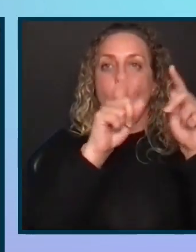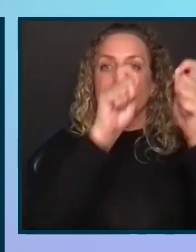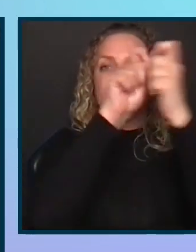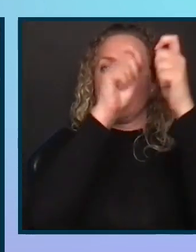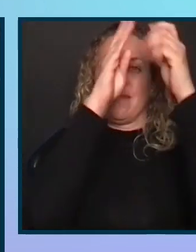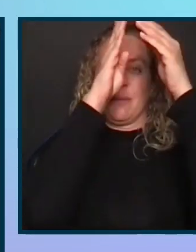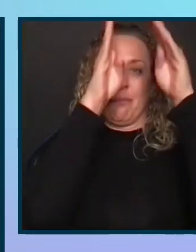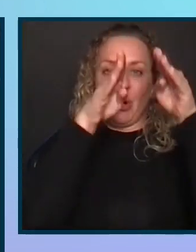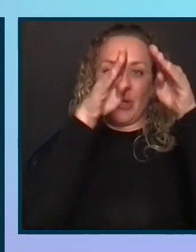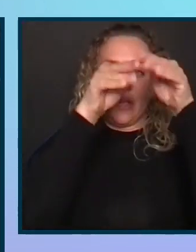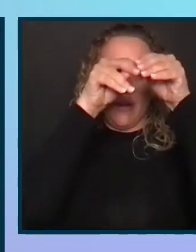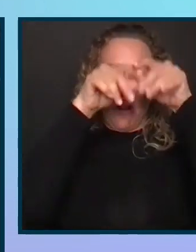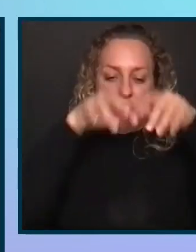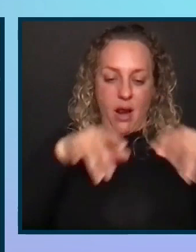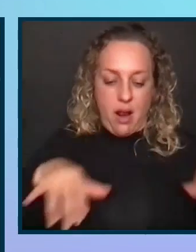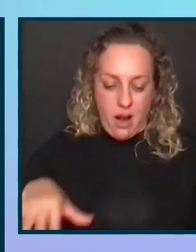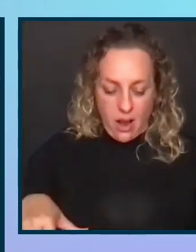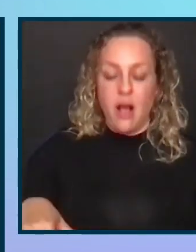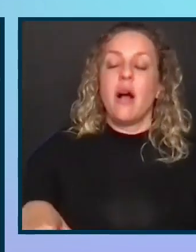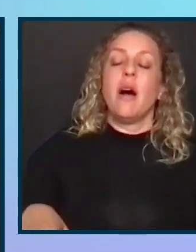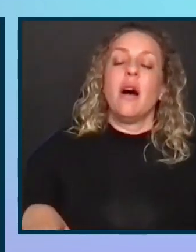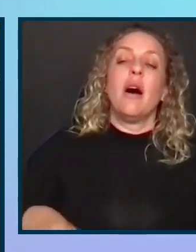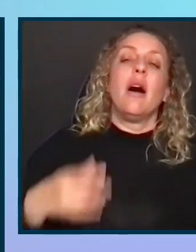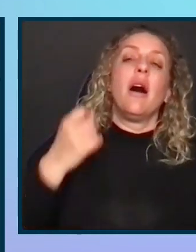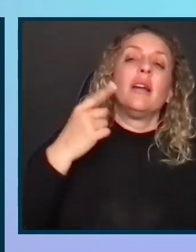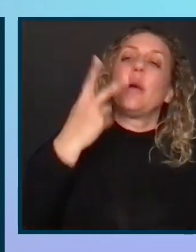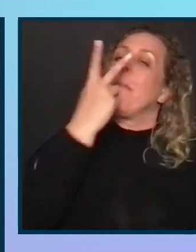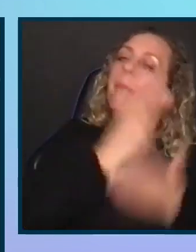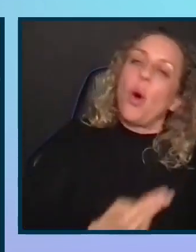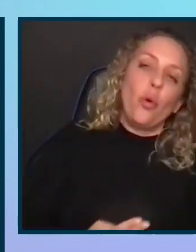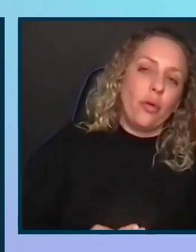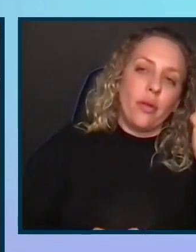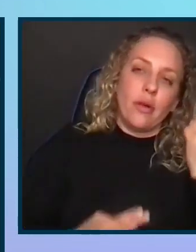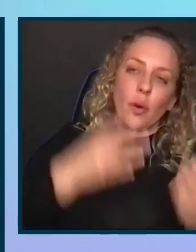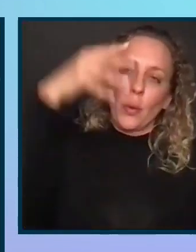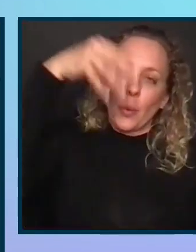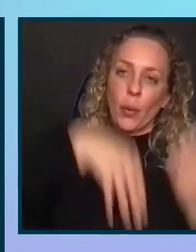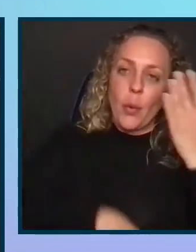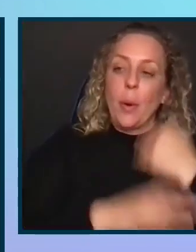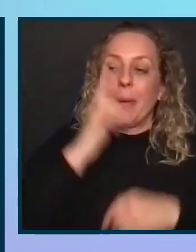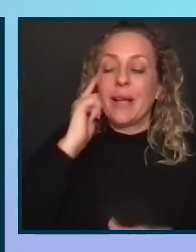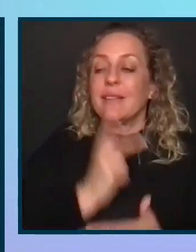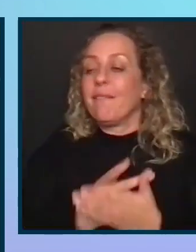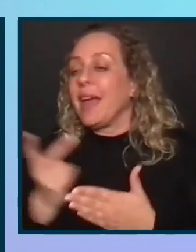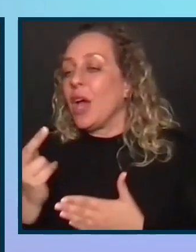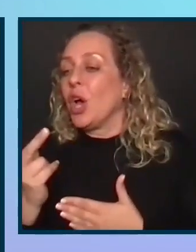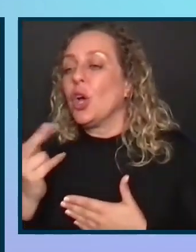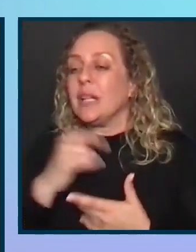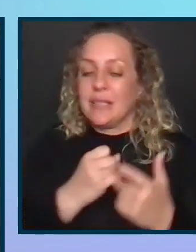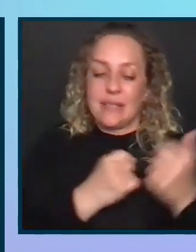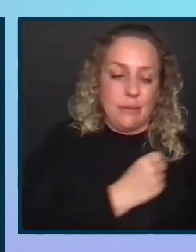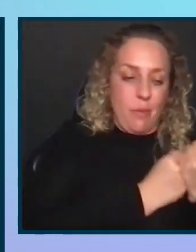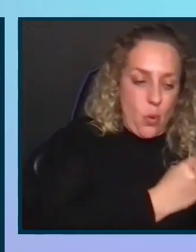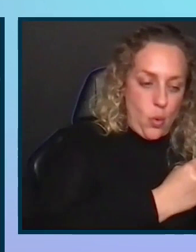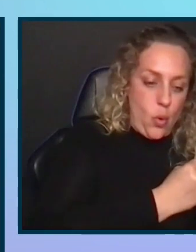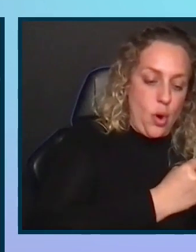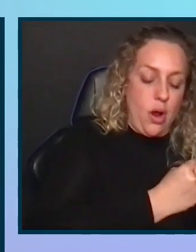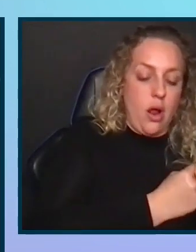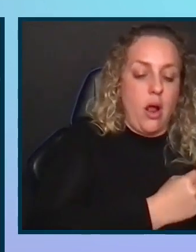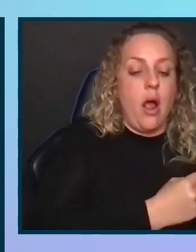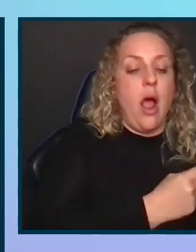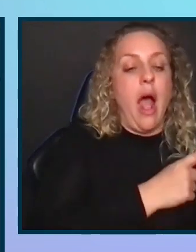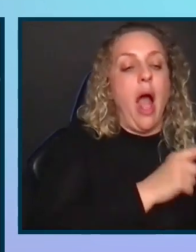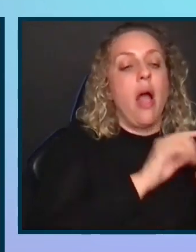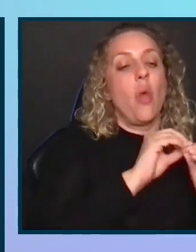as you have failures, you might need the support of the organization. At the same token, the organization, as Heidi's